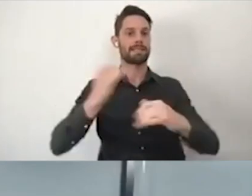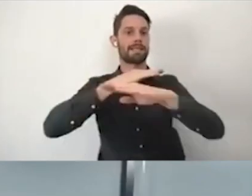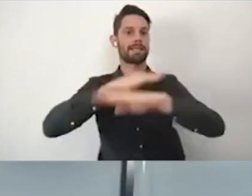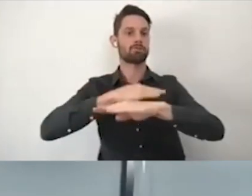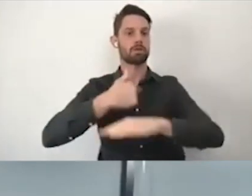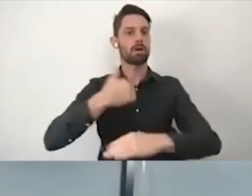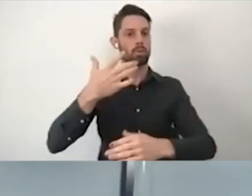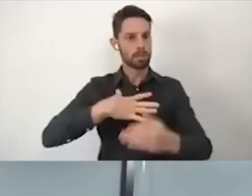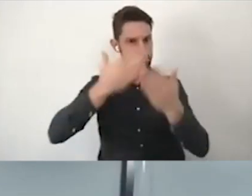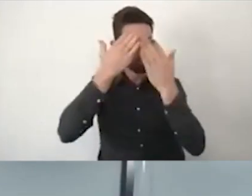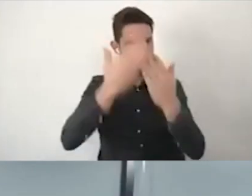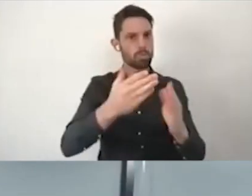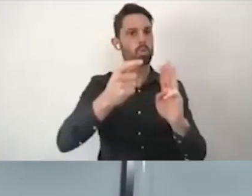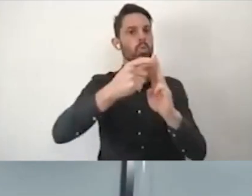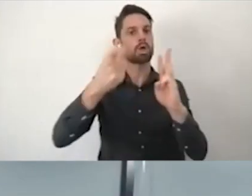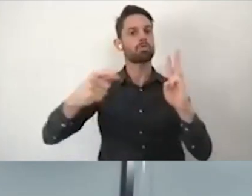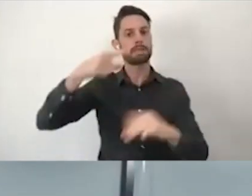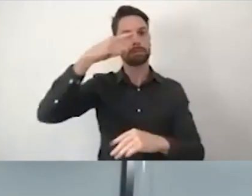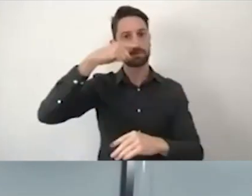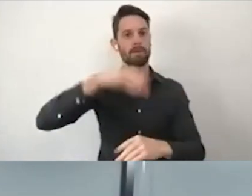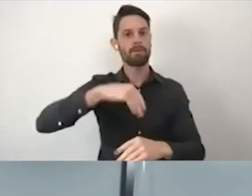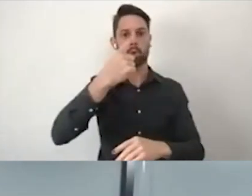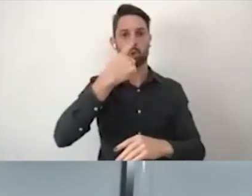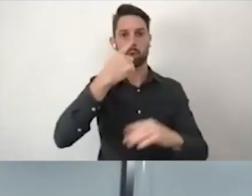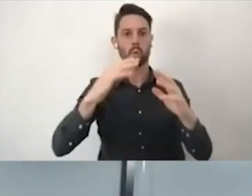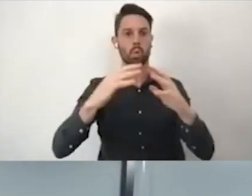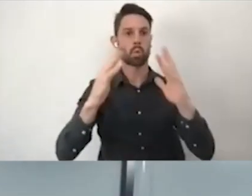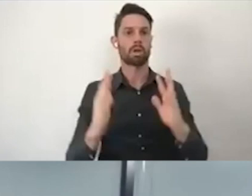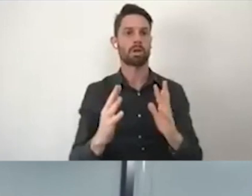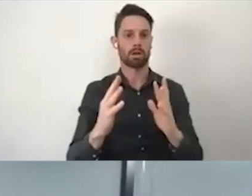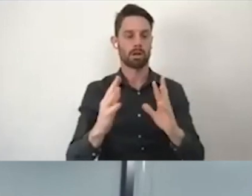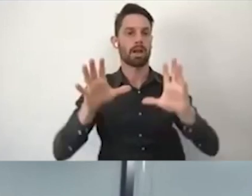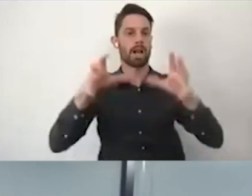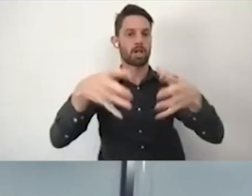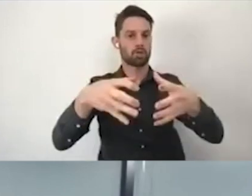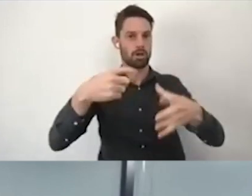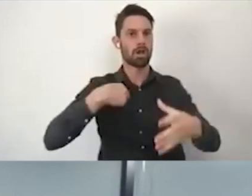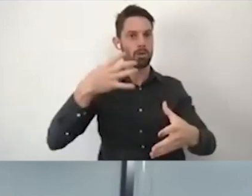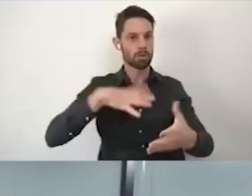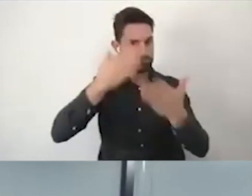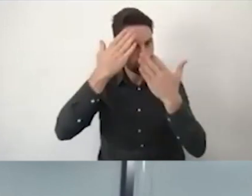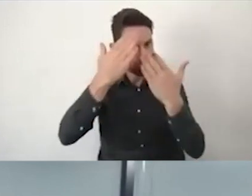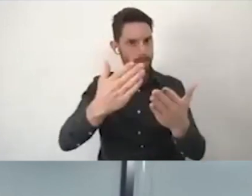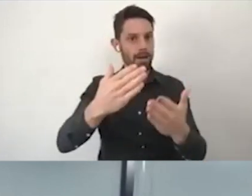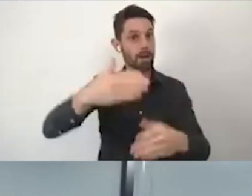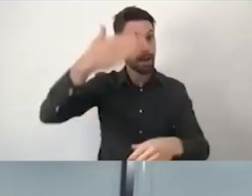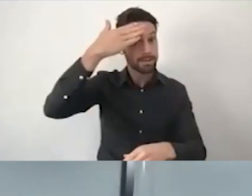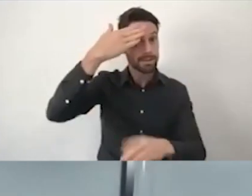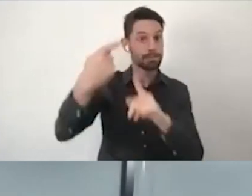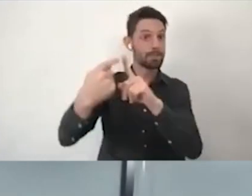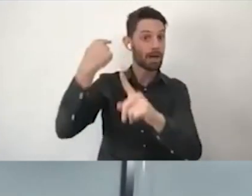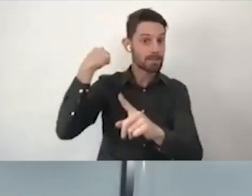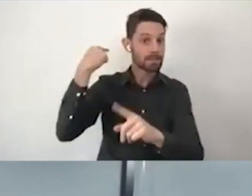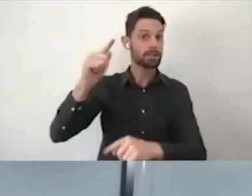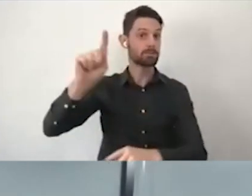of the Kulin Nation and pay my respects to Elders past, present and emerging. I'd also like to acknowledge that this was